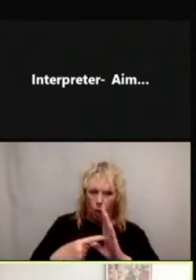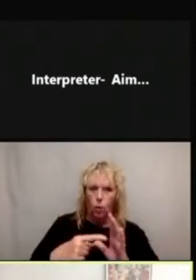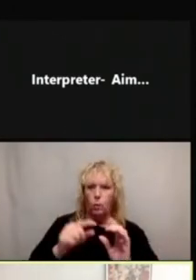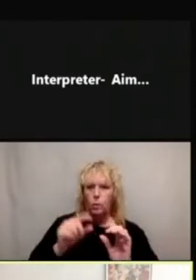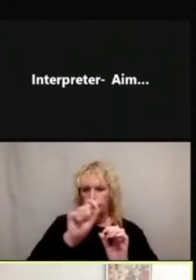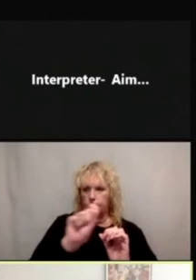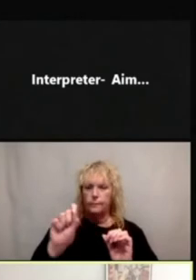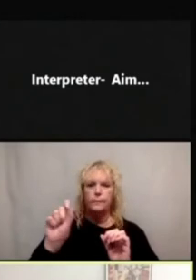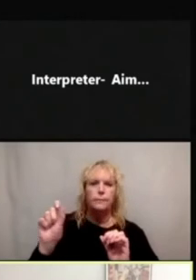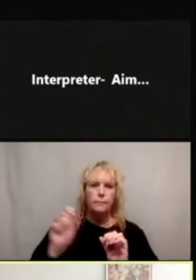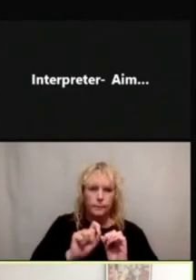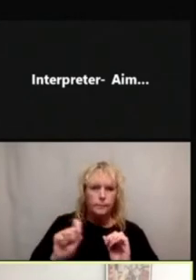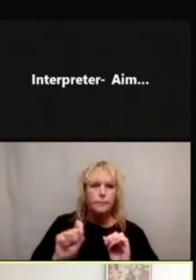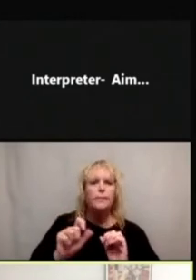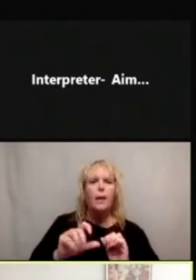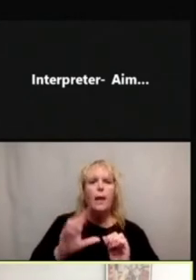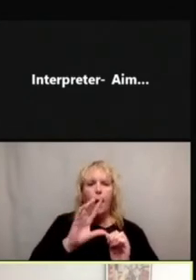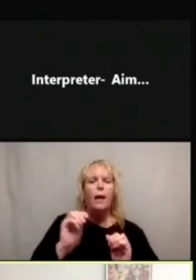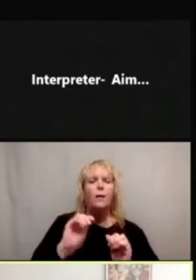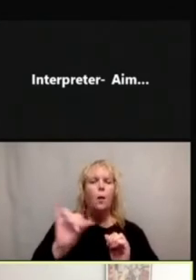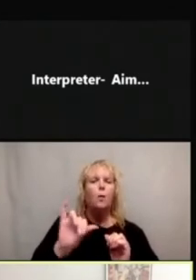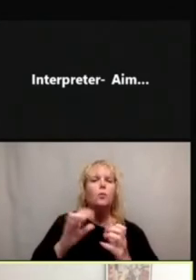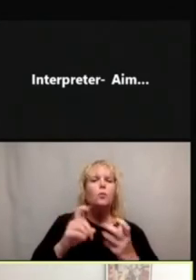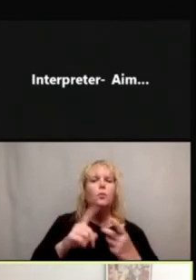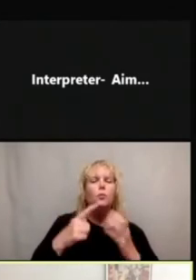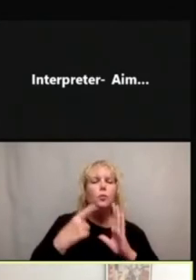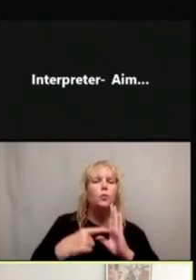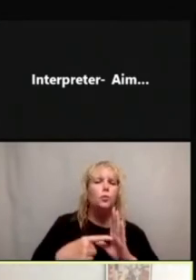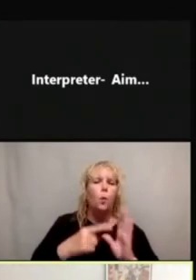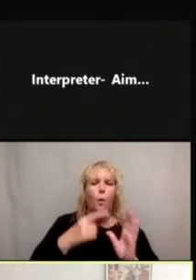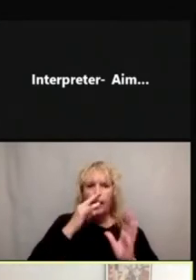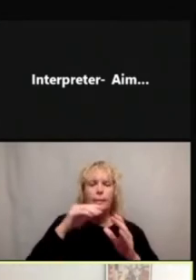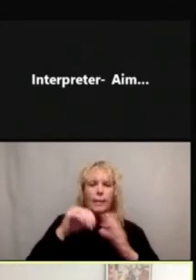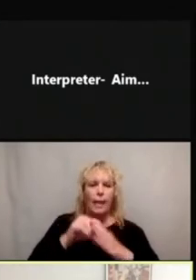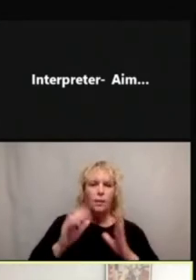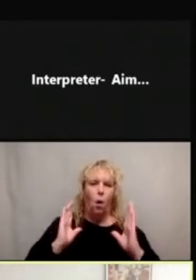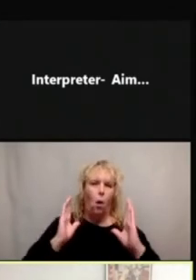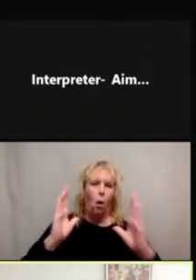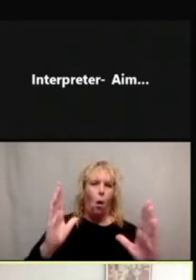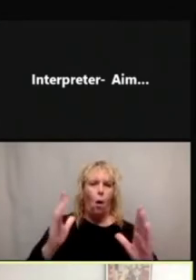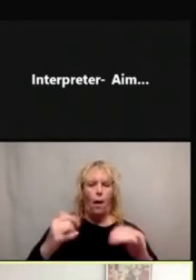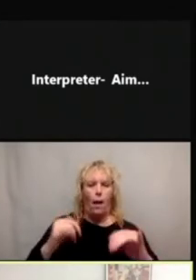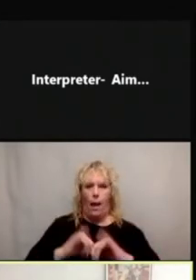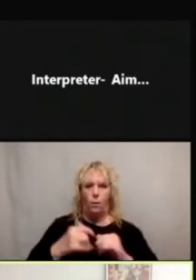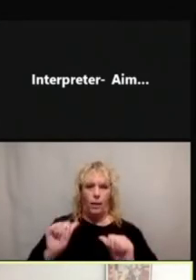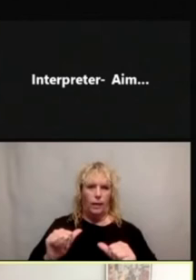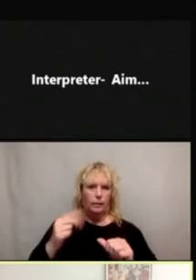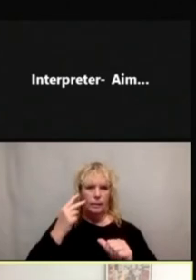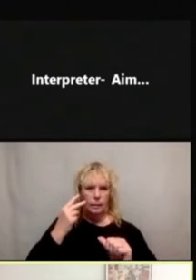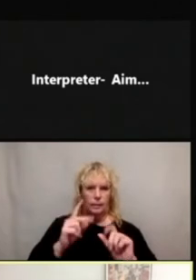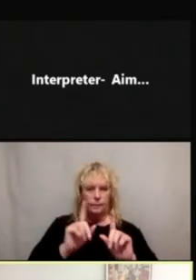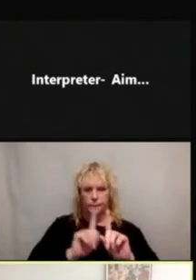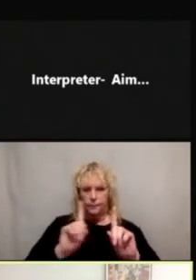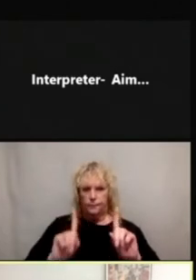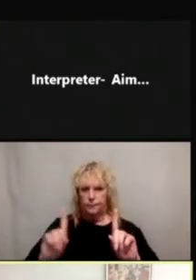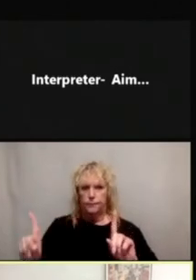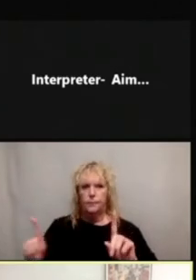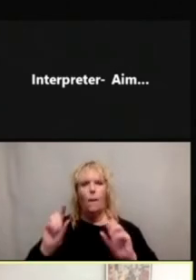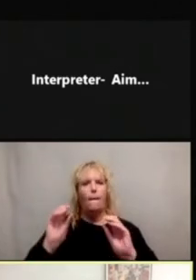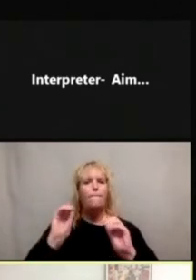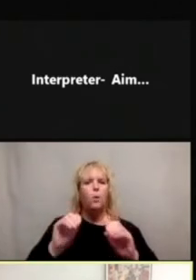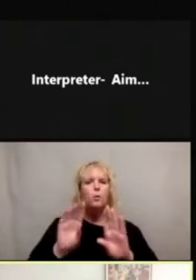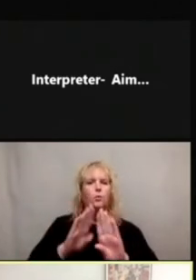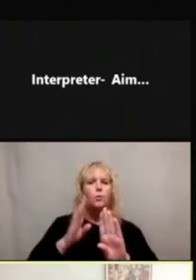example of kids social distancing in the hallway, so they just included a little door in the